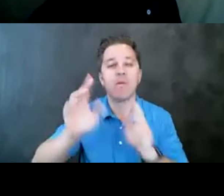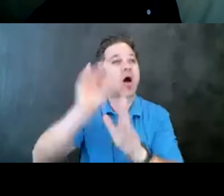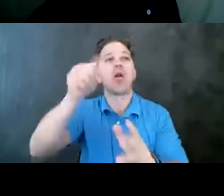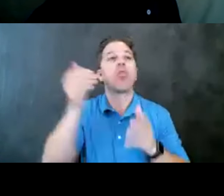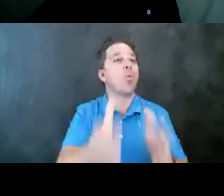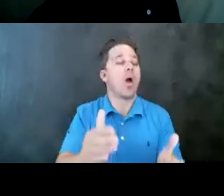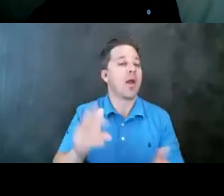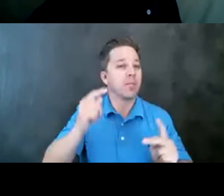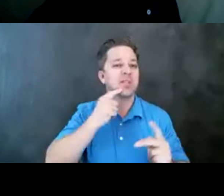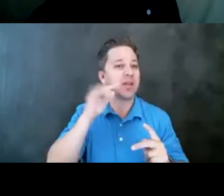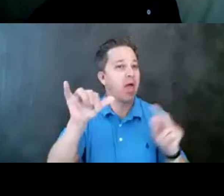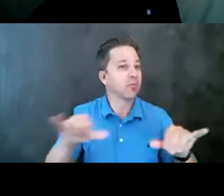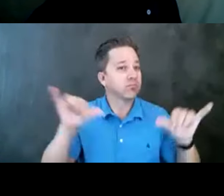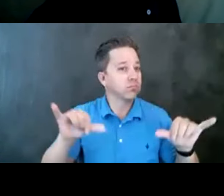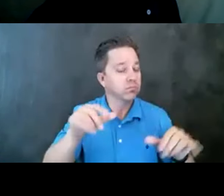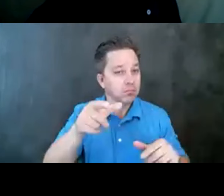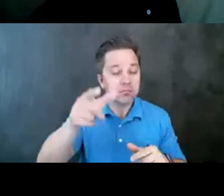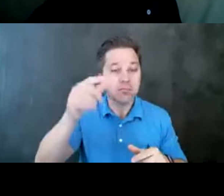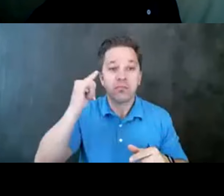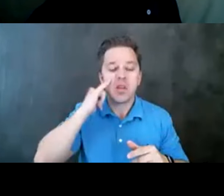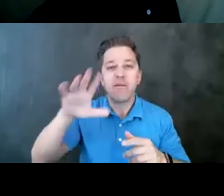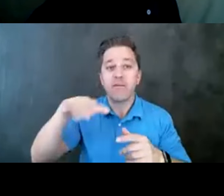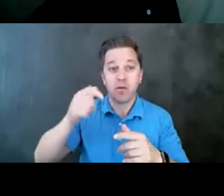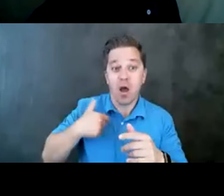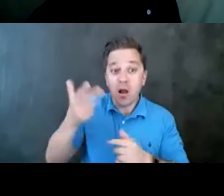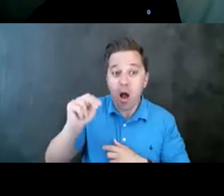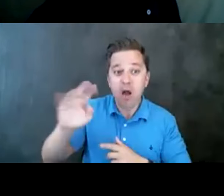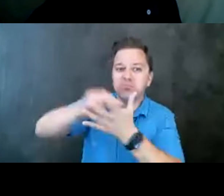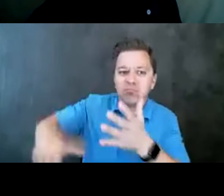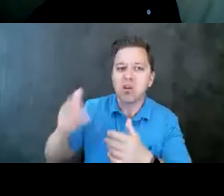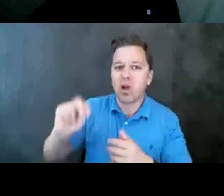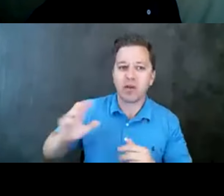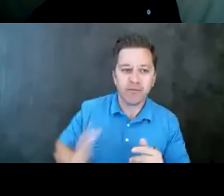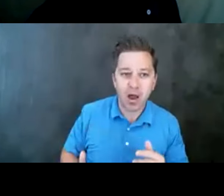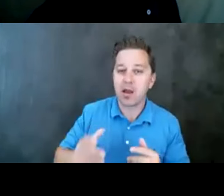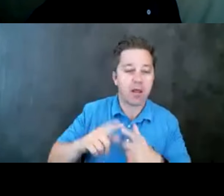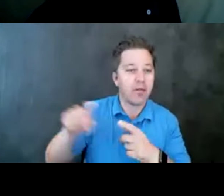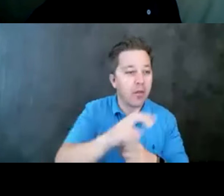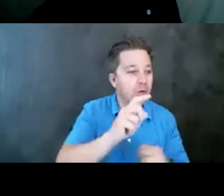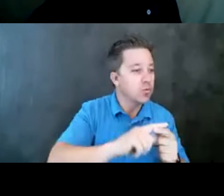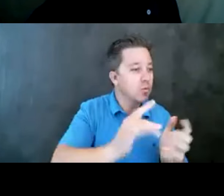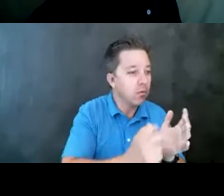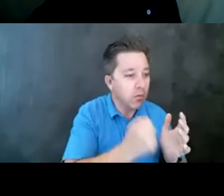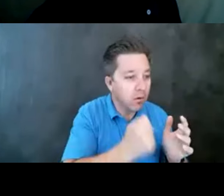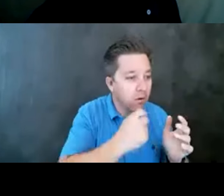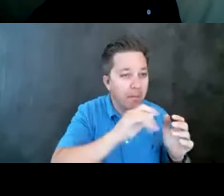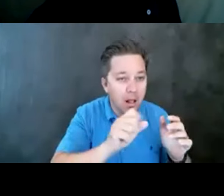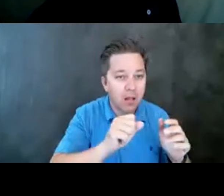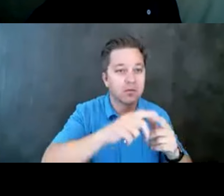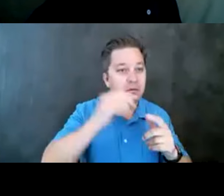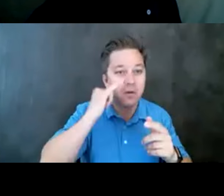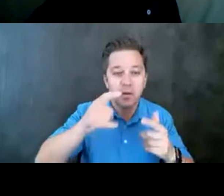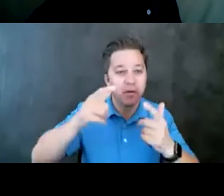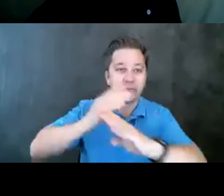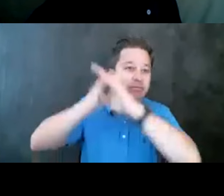you take away the firearm, they're going to get the pills. If you take away the pills, they're going to go to the bridge. If you go to take, put a barrier on the bridge